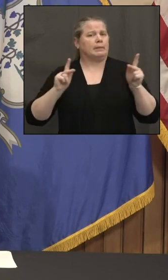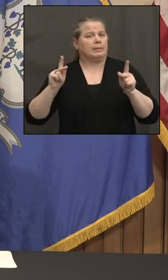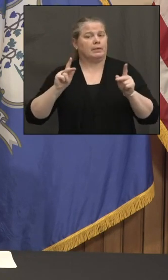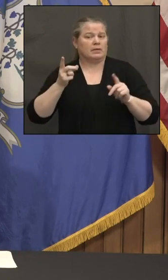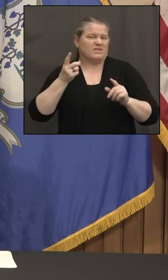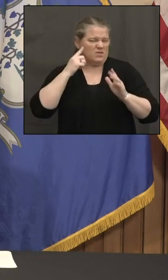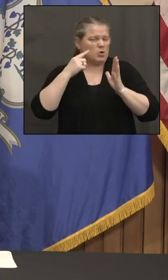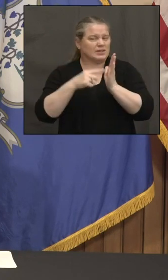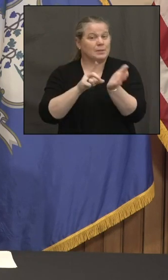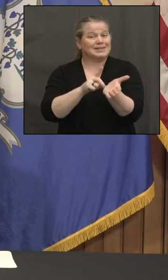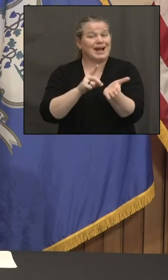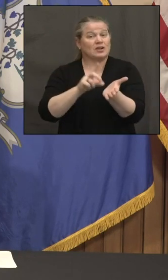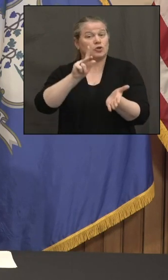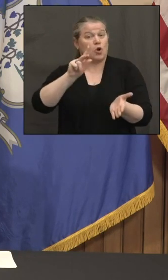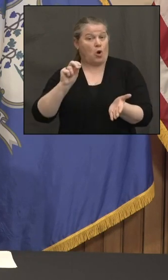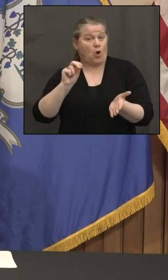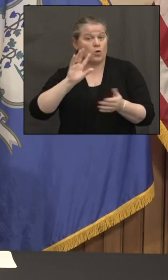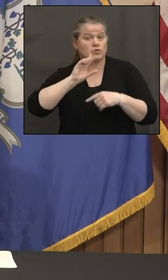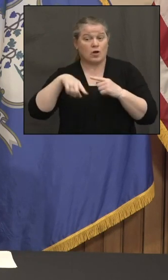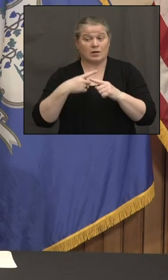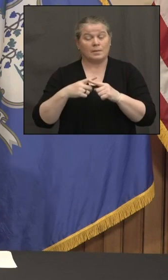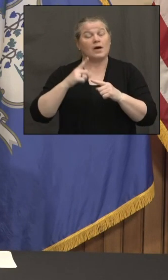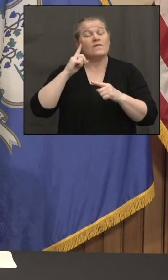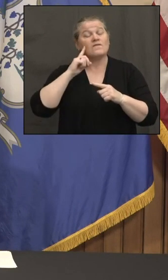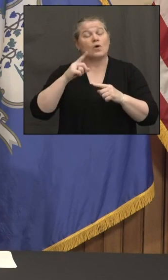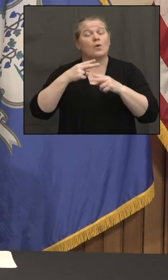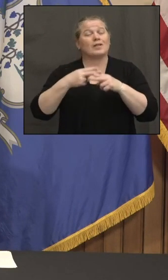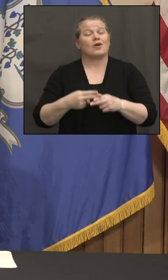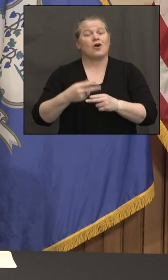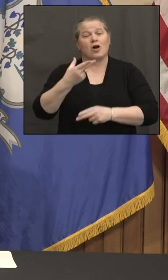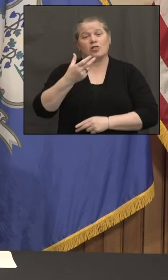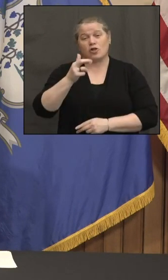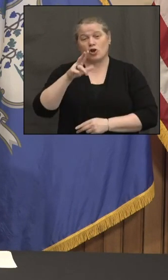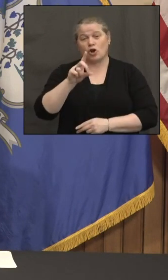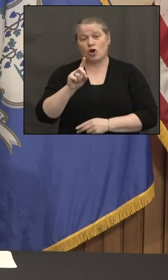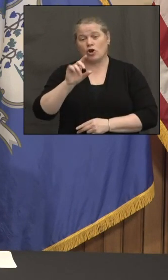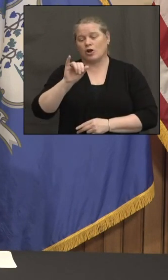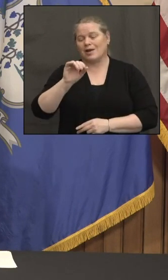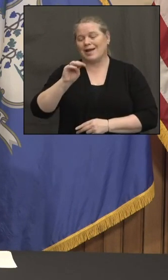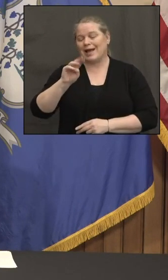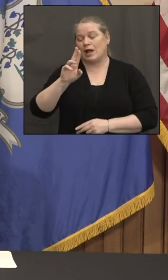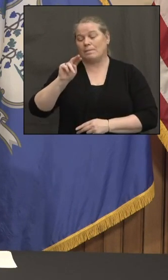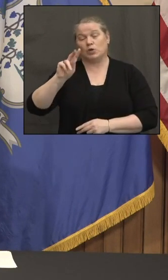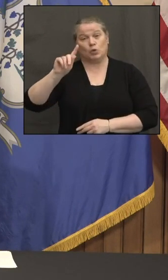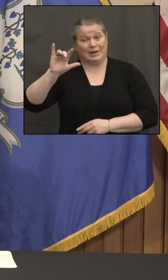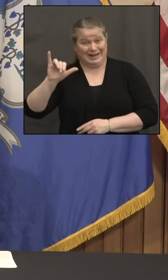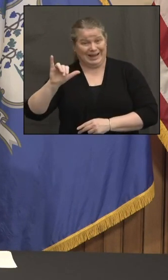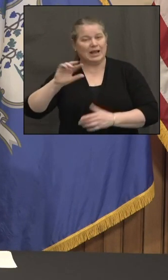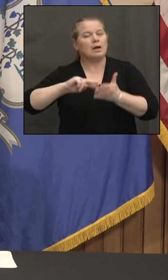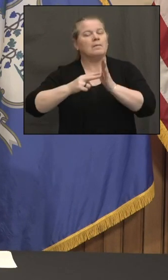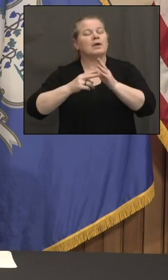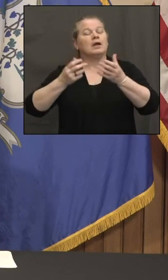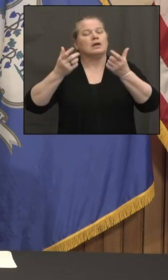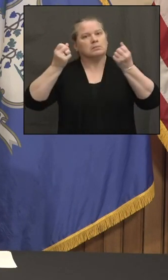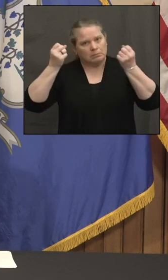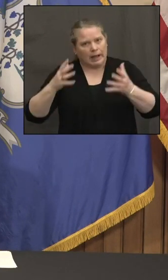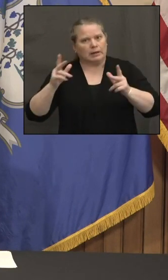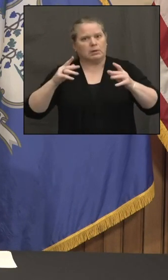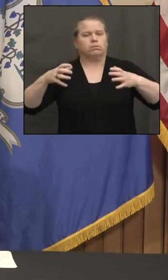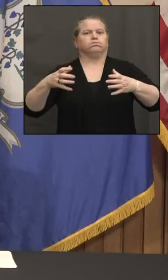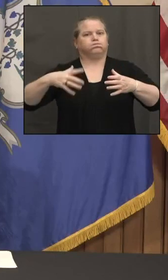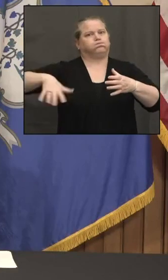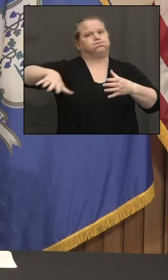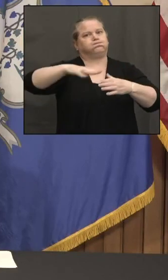need around 70 to 80% of our population vaccinated. With April 5, opening the door to everyone who wants a vaccine.